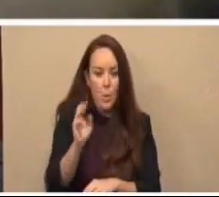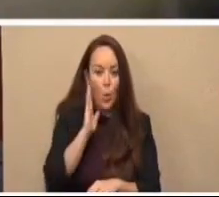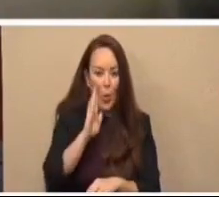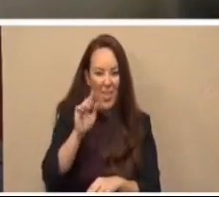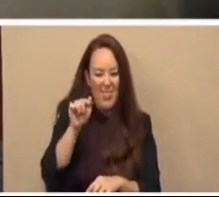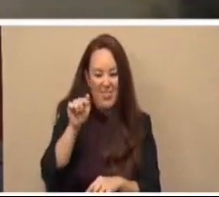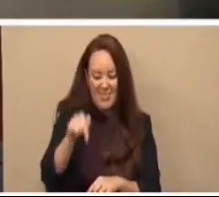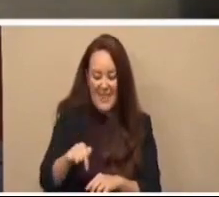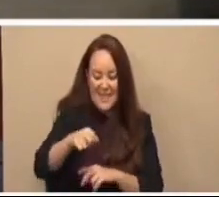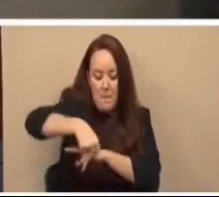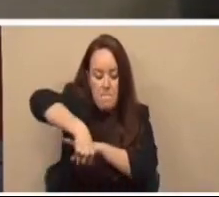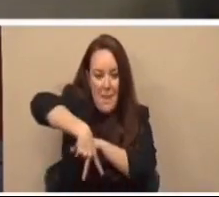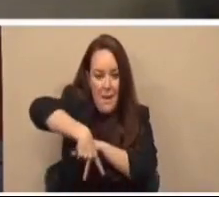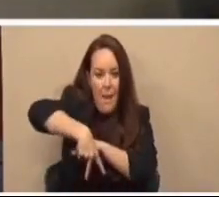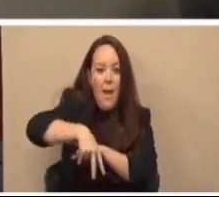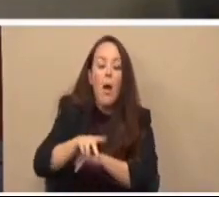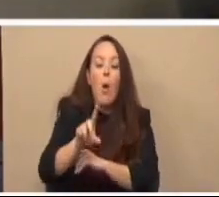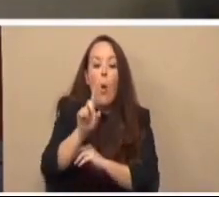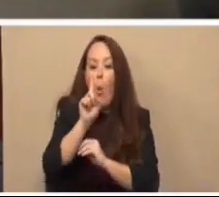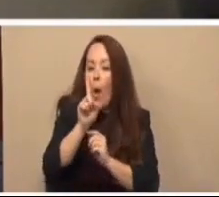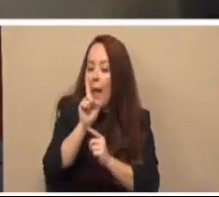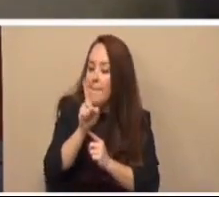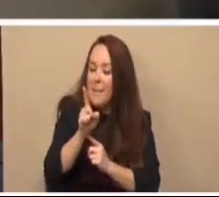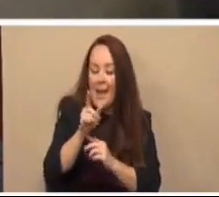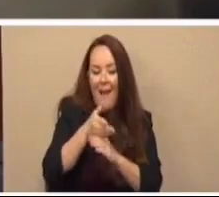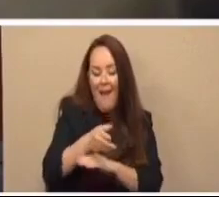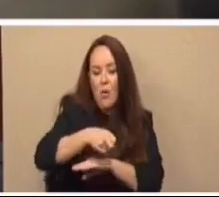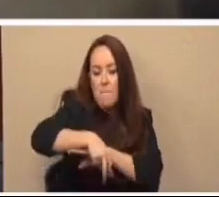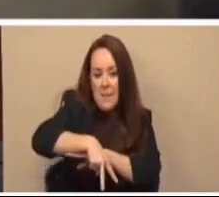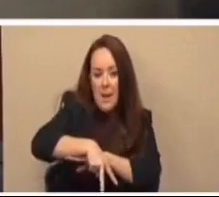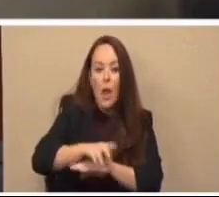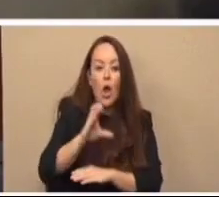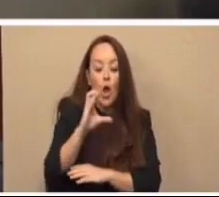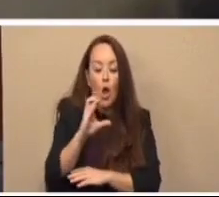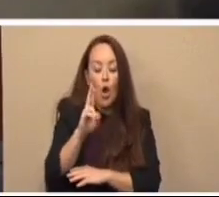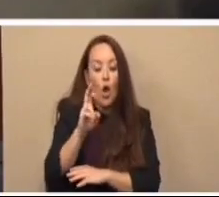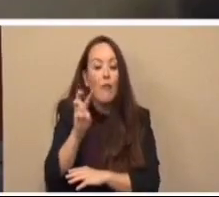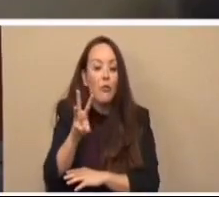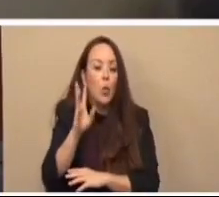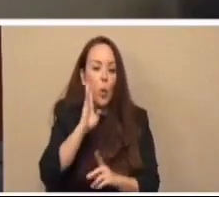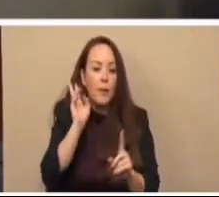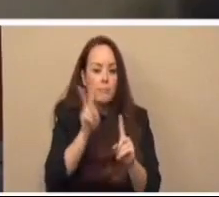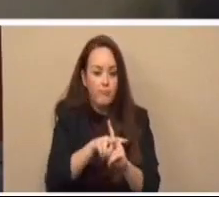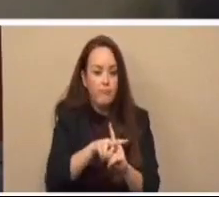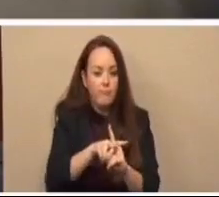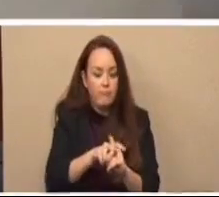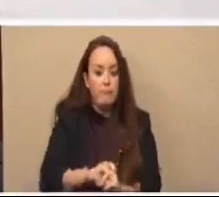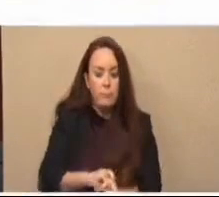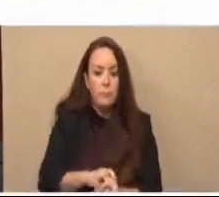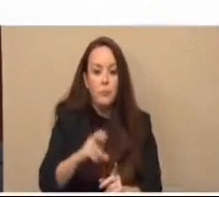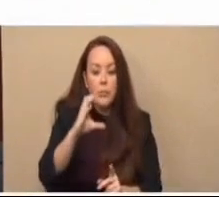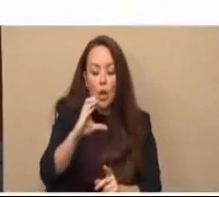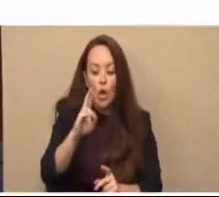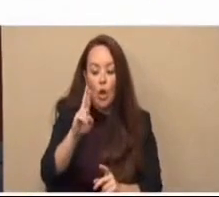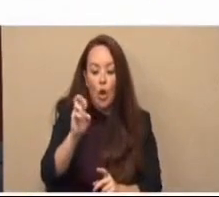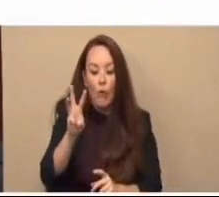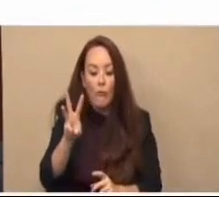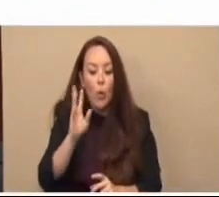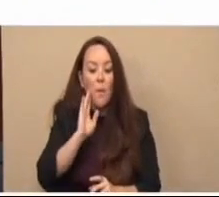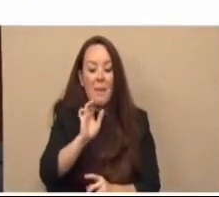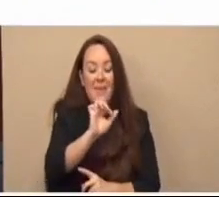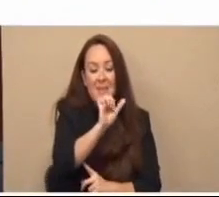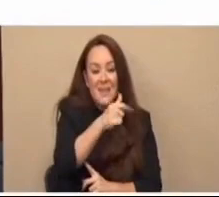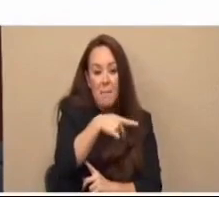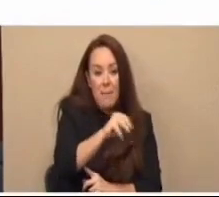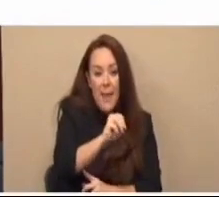So it'll be this midnight. One minute afterwards, the curfew will be issued. The curfew will be from